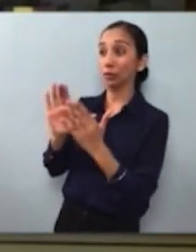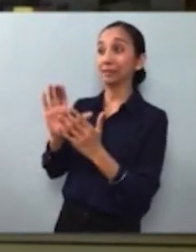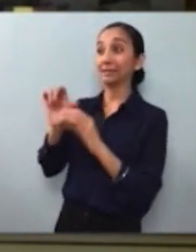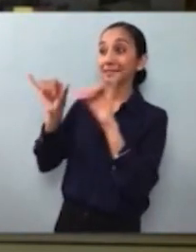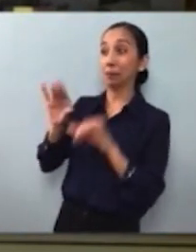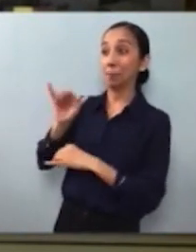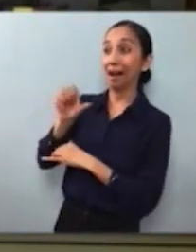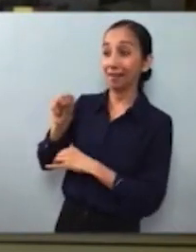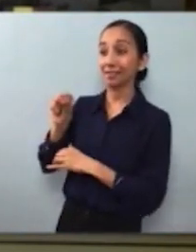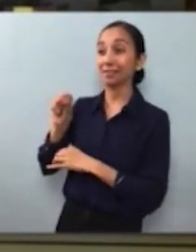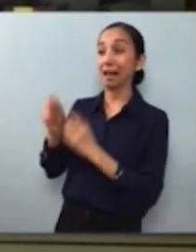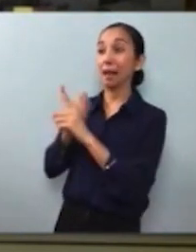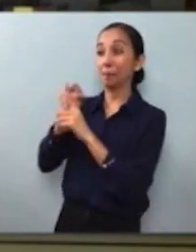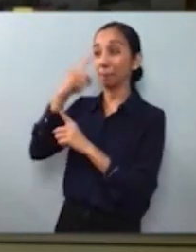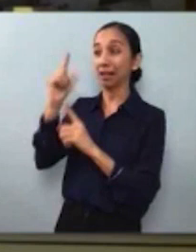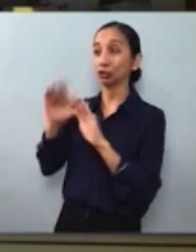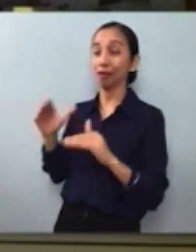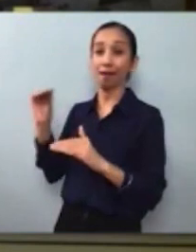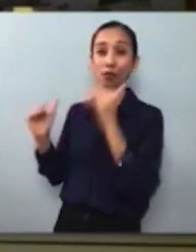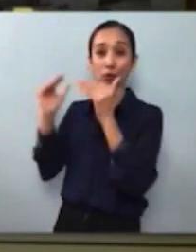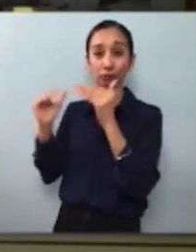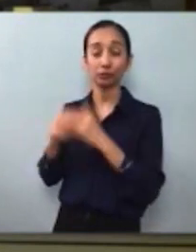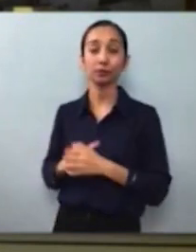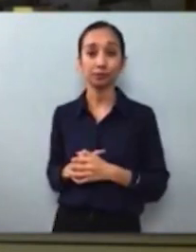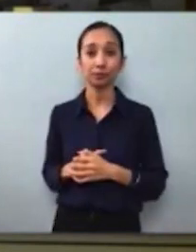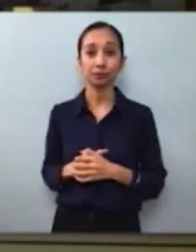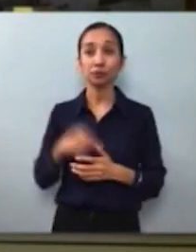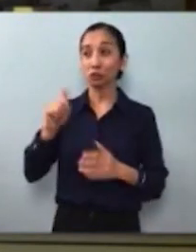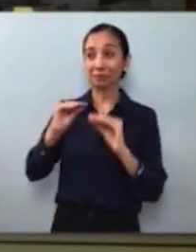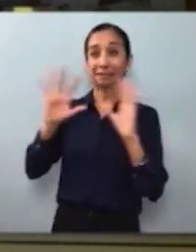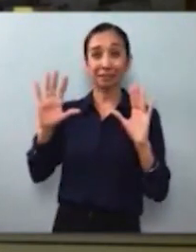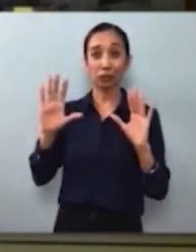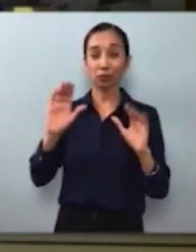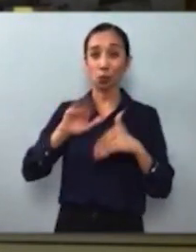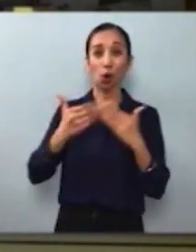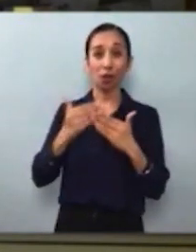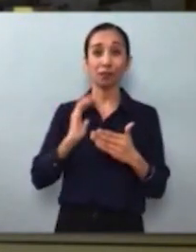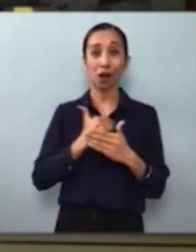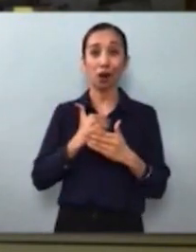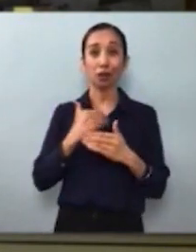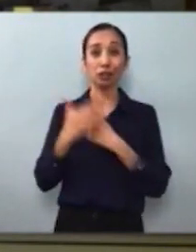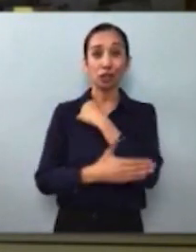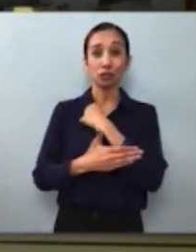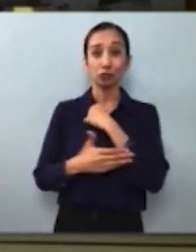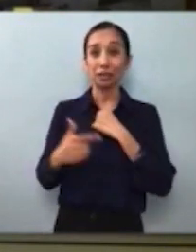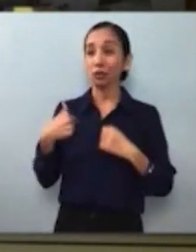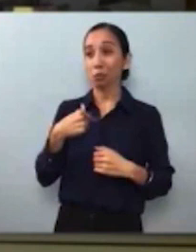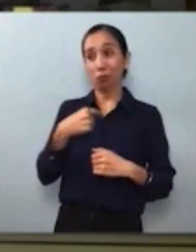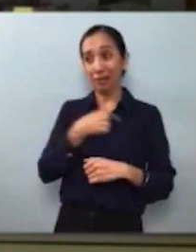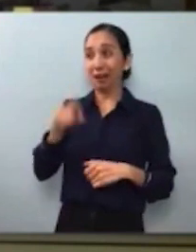and adults. It should be clear to all in our nation there's much work to do if we're to create a just and equitable